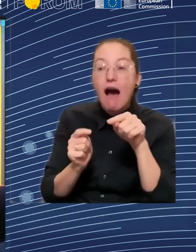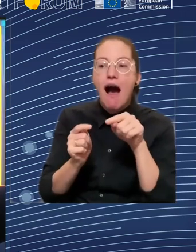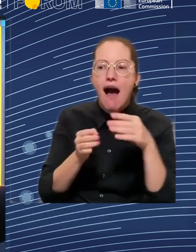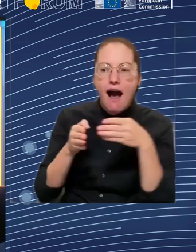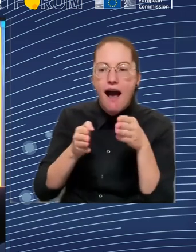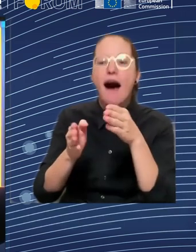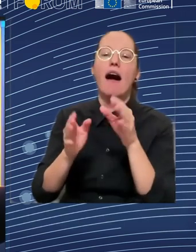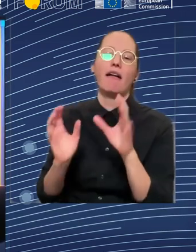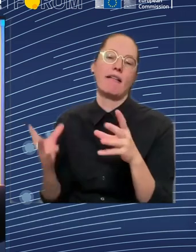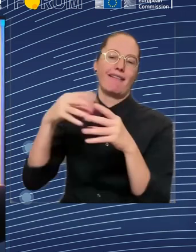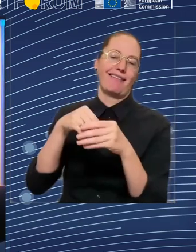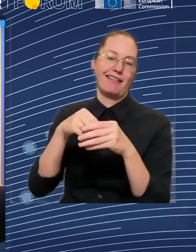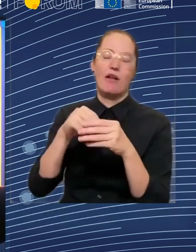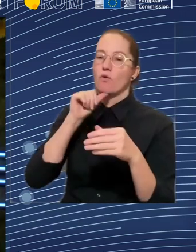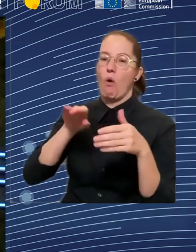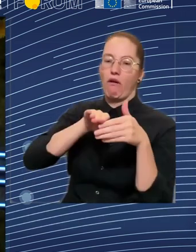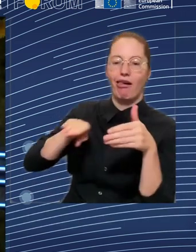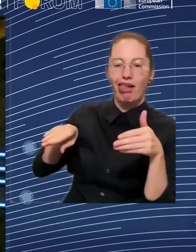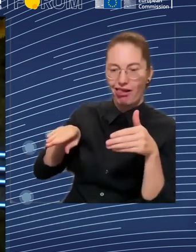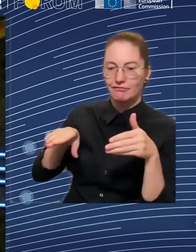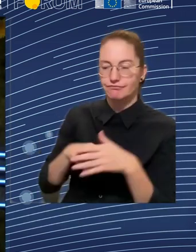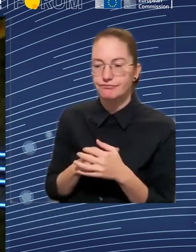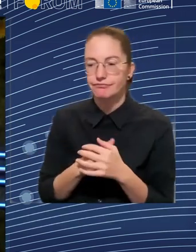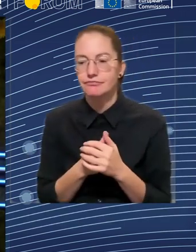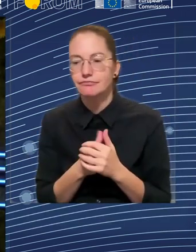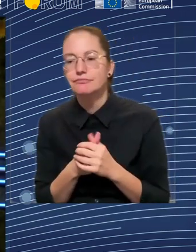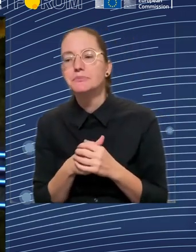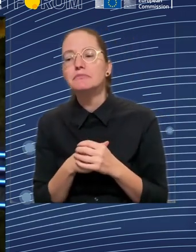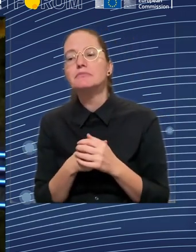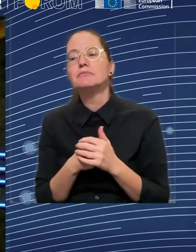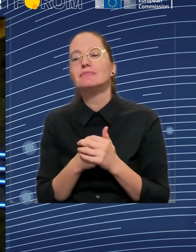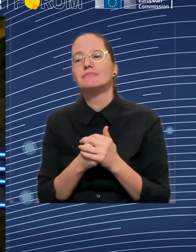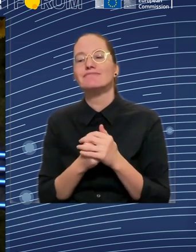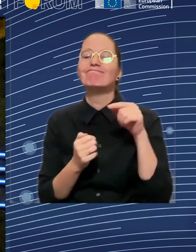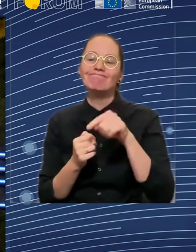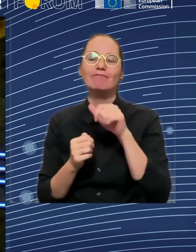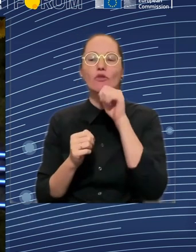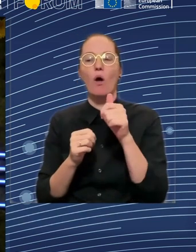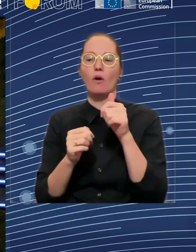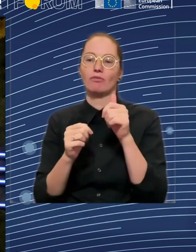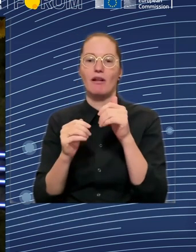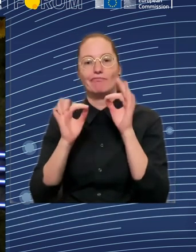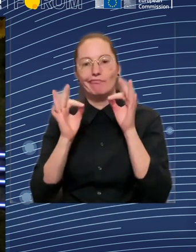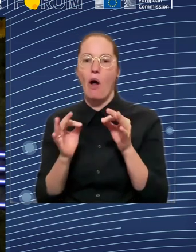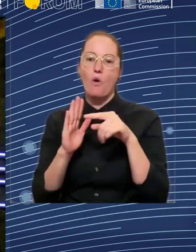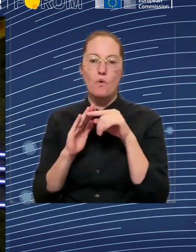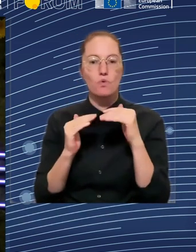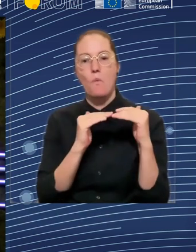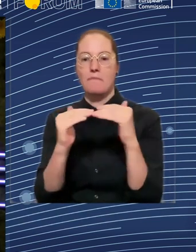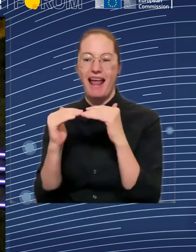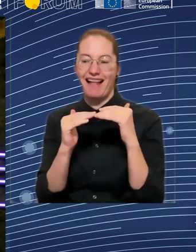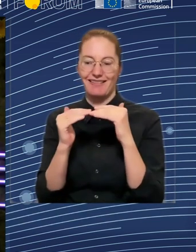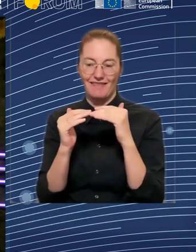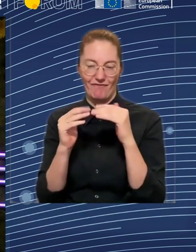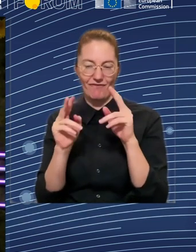workers are also migrant workers. They are not aware of the kind of social protection rules that exist in the country, and they agree